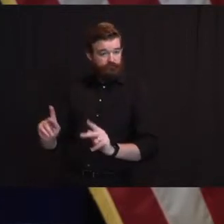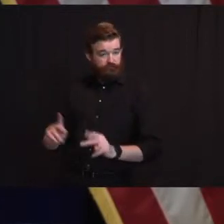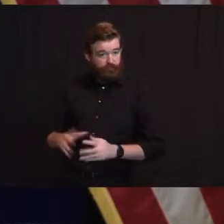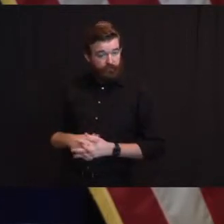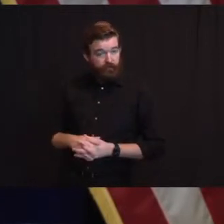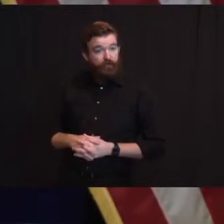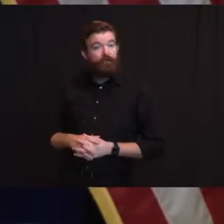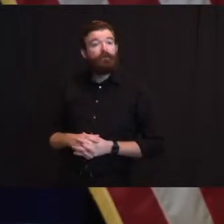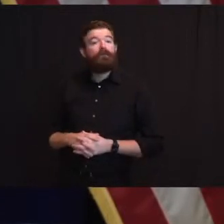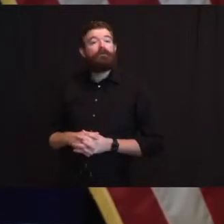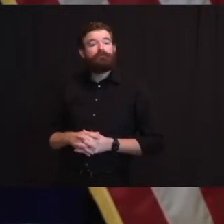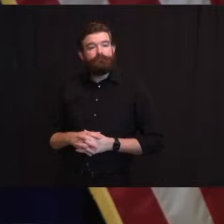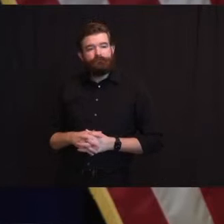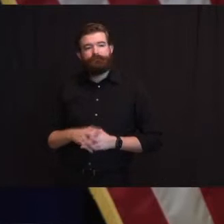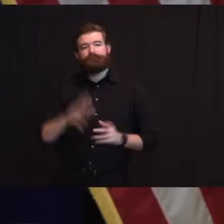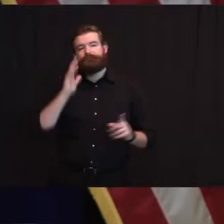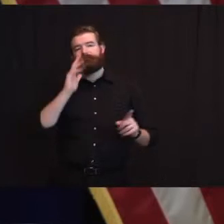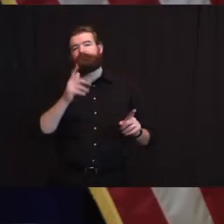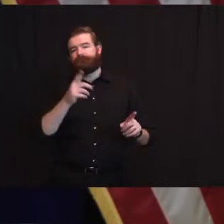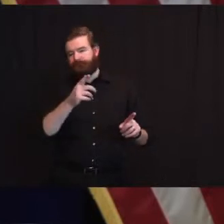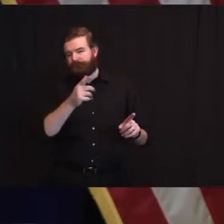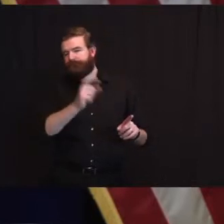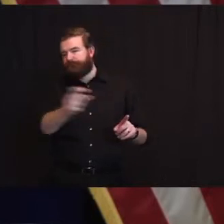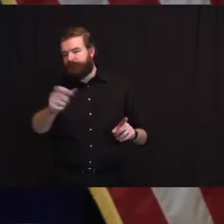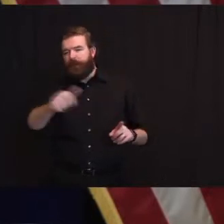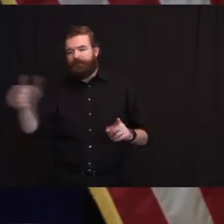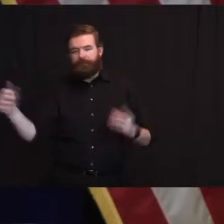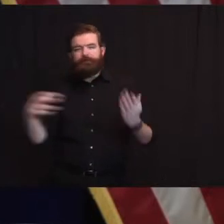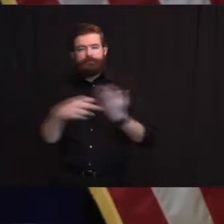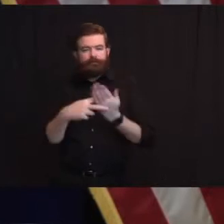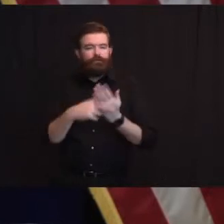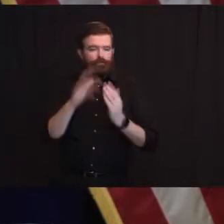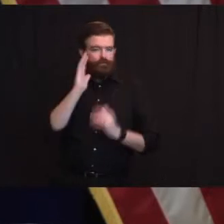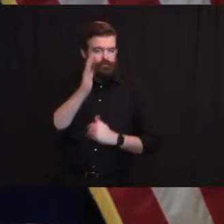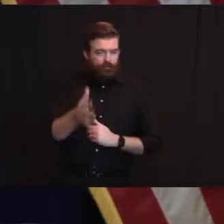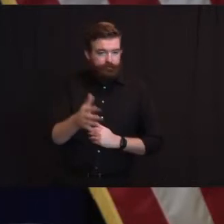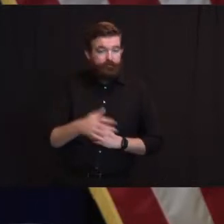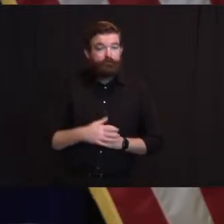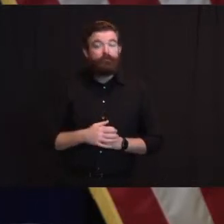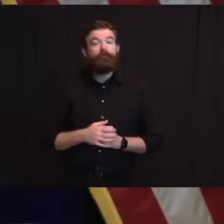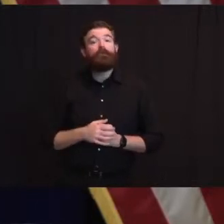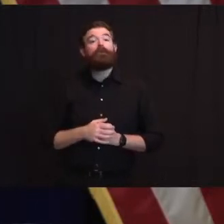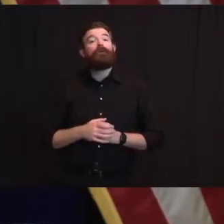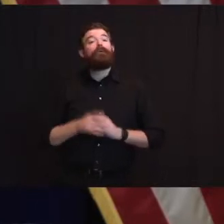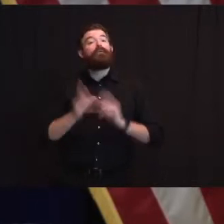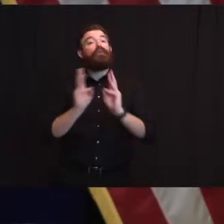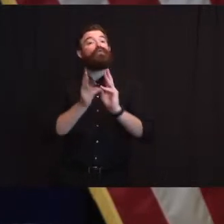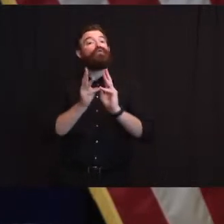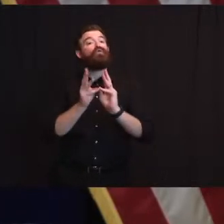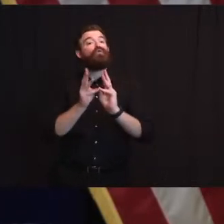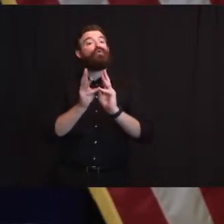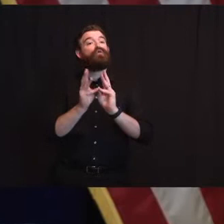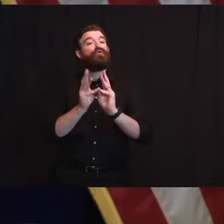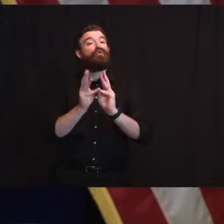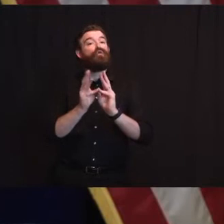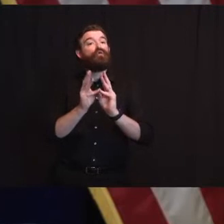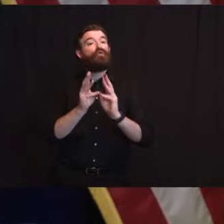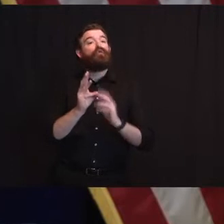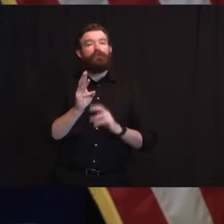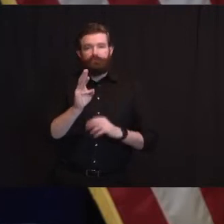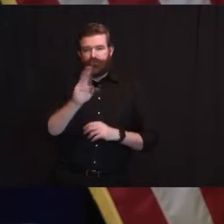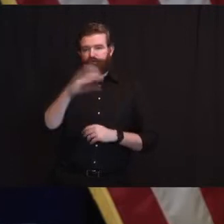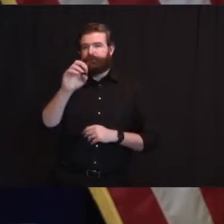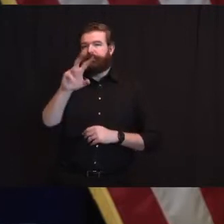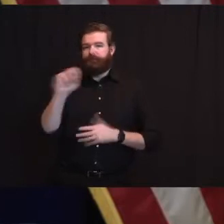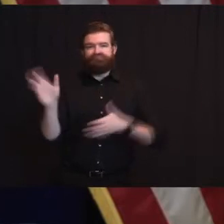forthcoming. As far as a postmortem on the storm, Christmas Eve into Christmas, Board of Public Utilities advised that